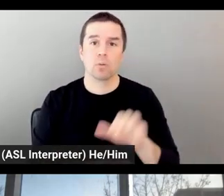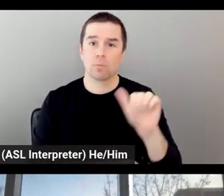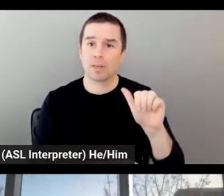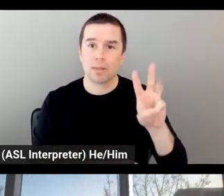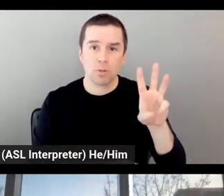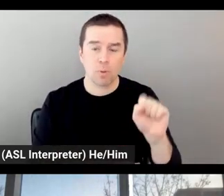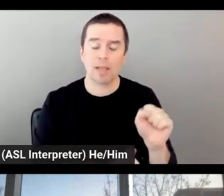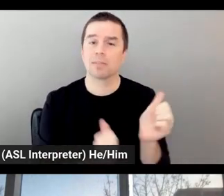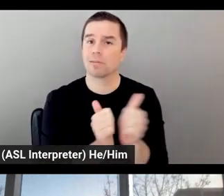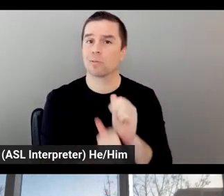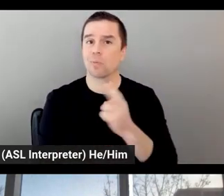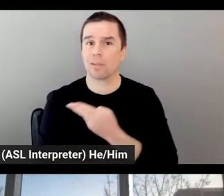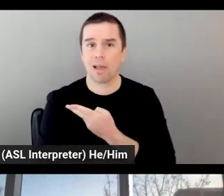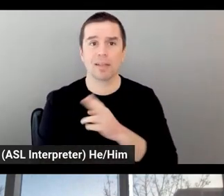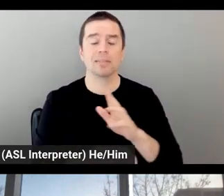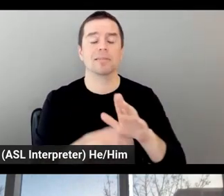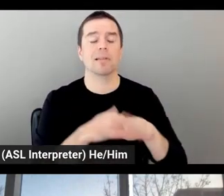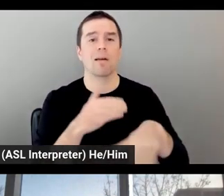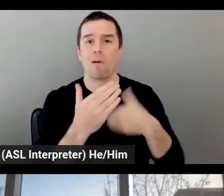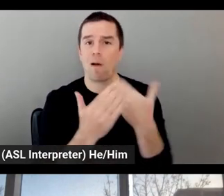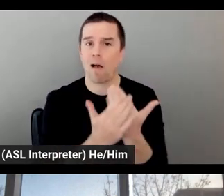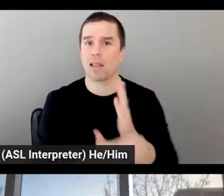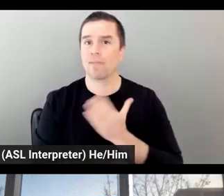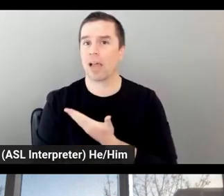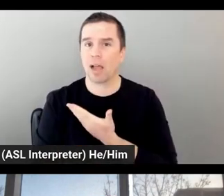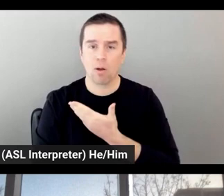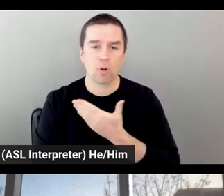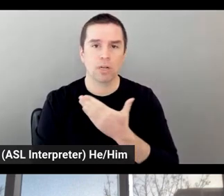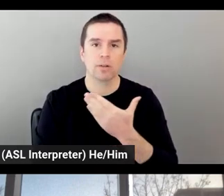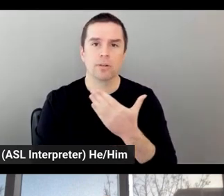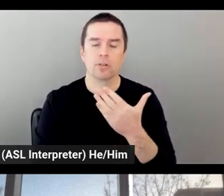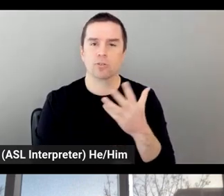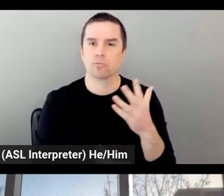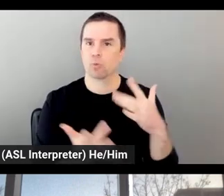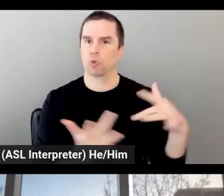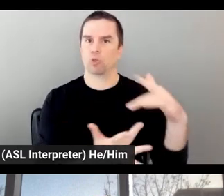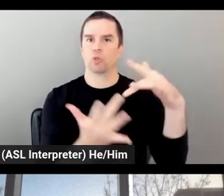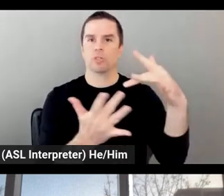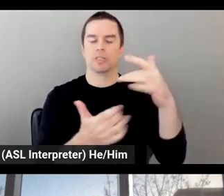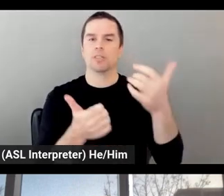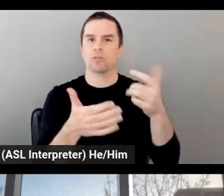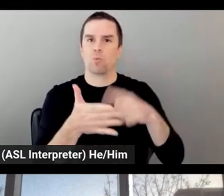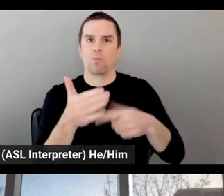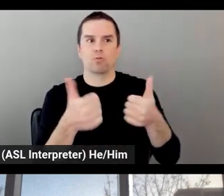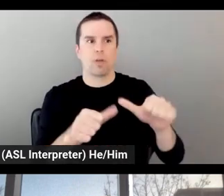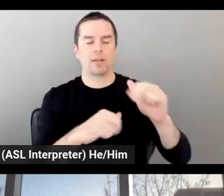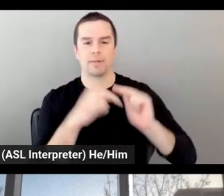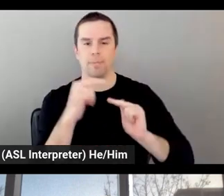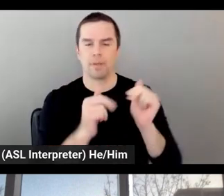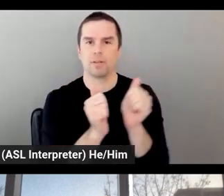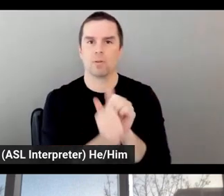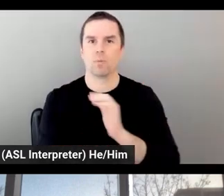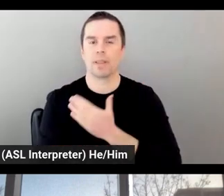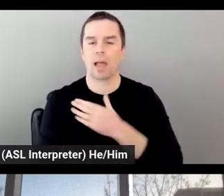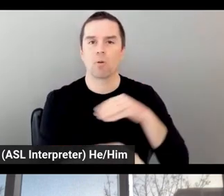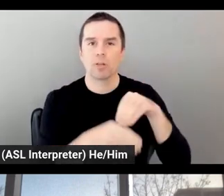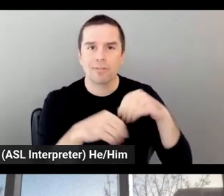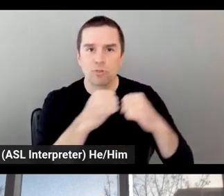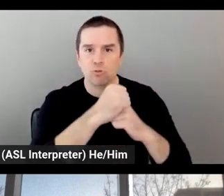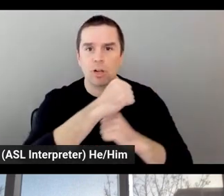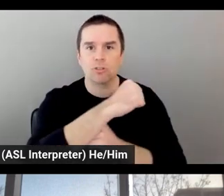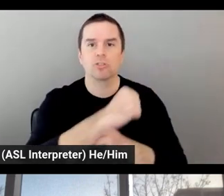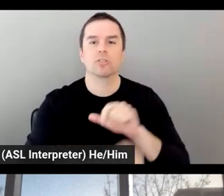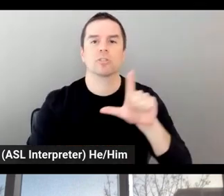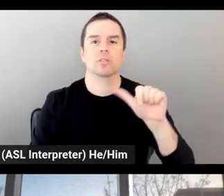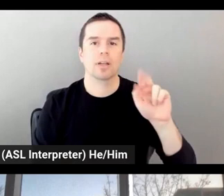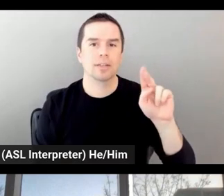journey that we are trying to build on our infrastructure and applications landscape, which is really key because, I